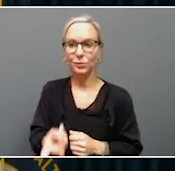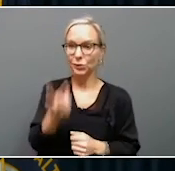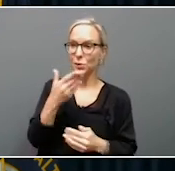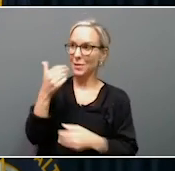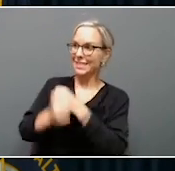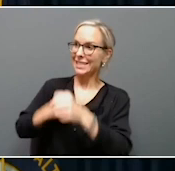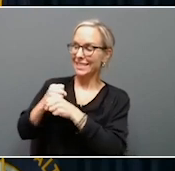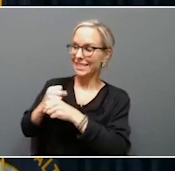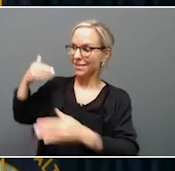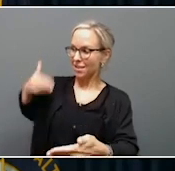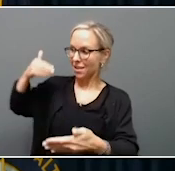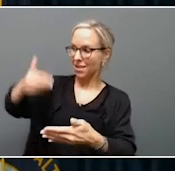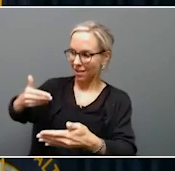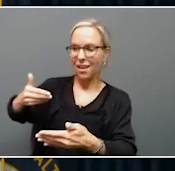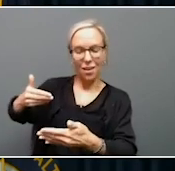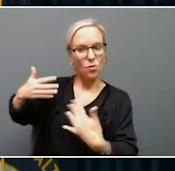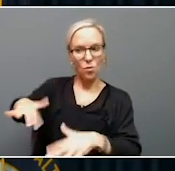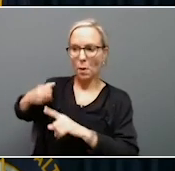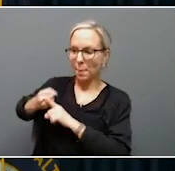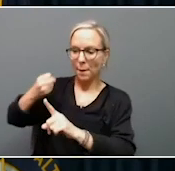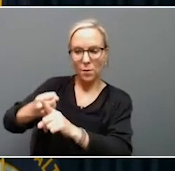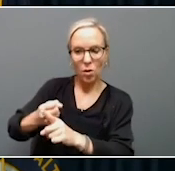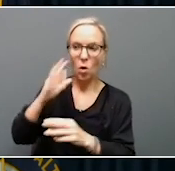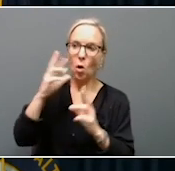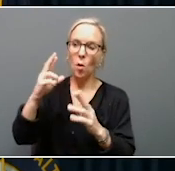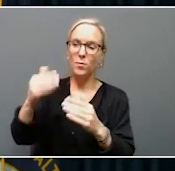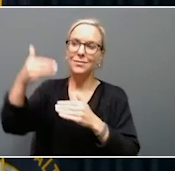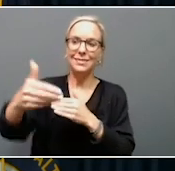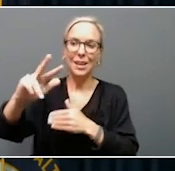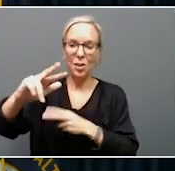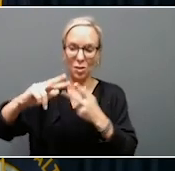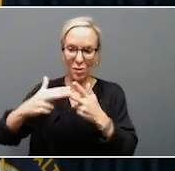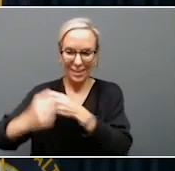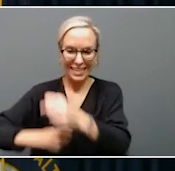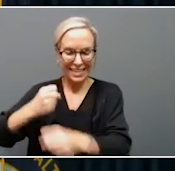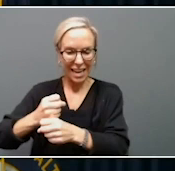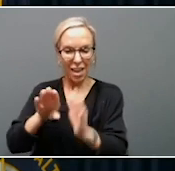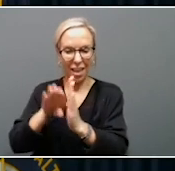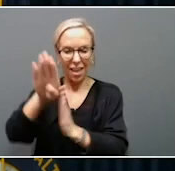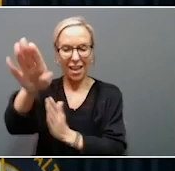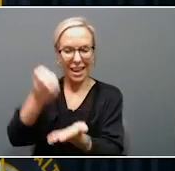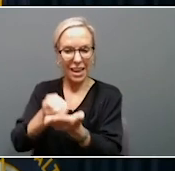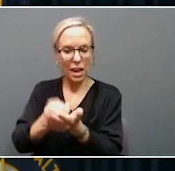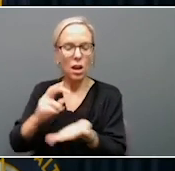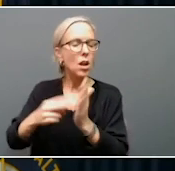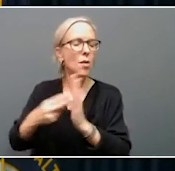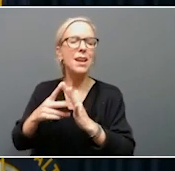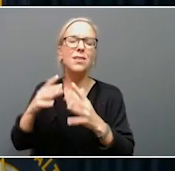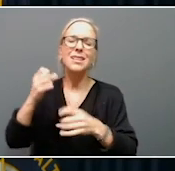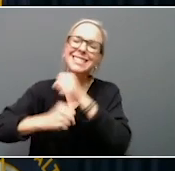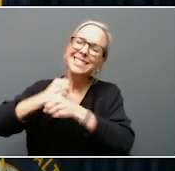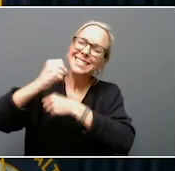development back-to-back, hopefully in the midst of our third, you know, three good years of economic development can turn into decades of prosperity, and that's what we ought to